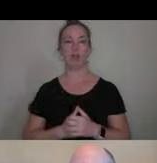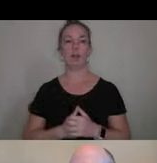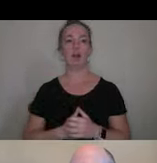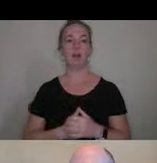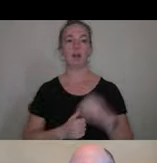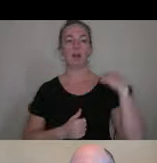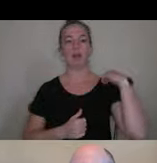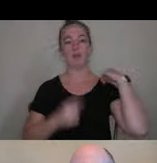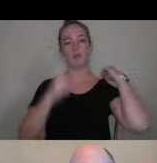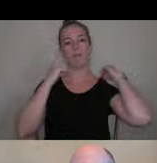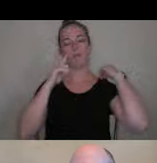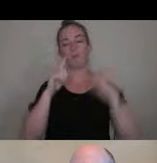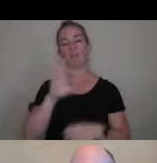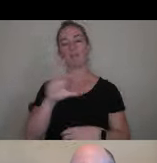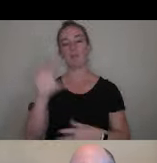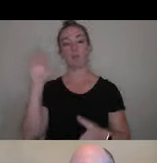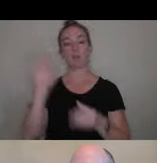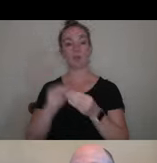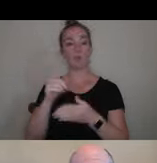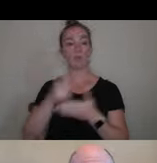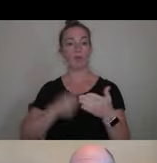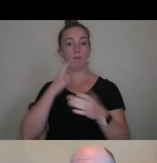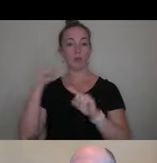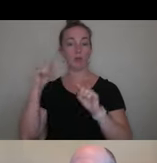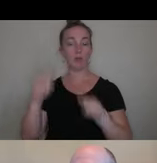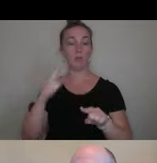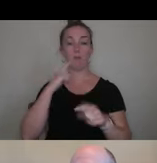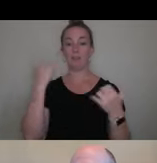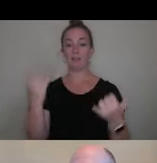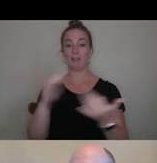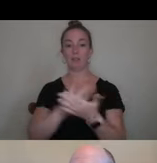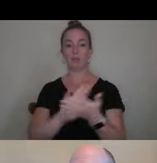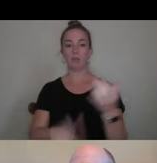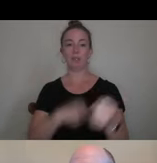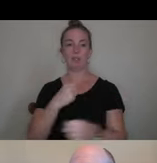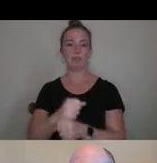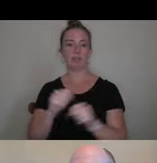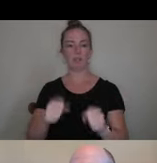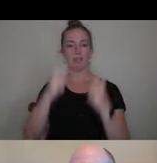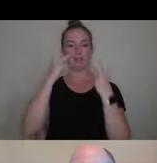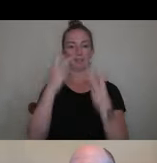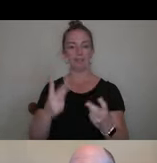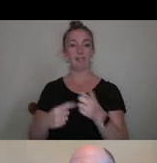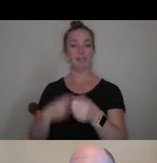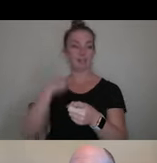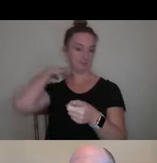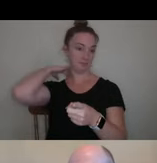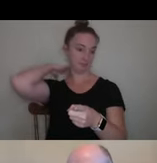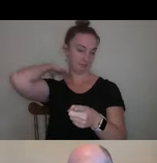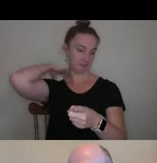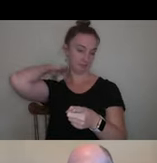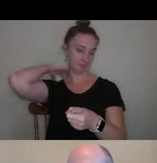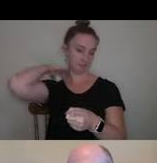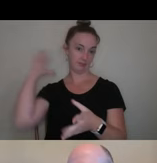We, center the total cost of attendance for the current school year, you can see. Total cost is